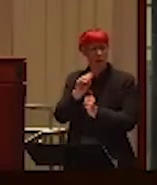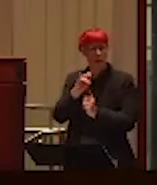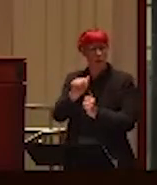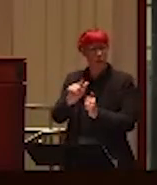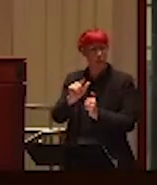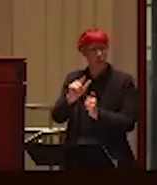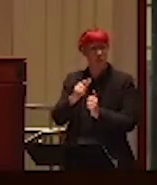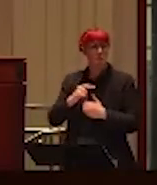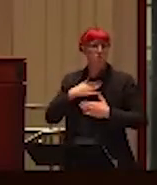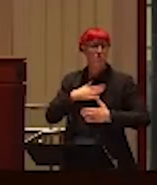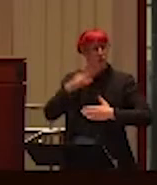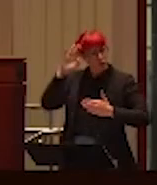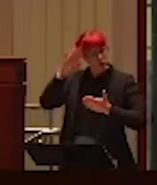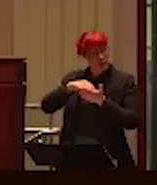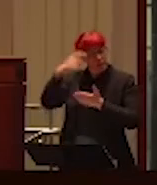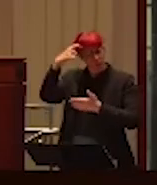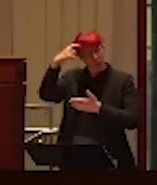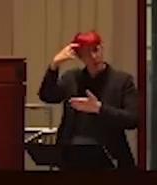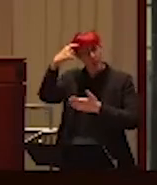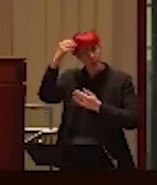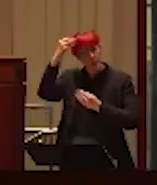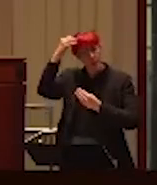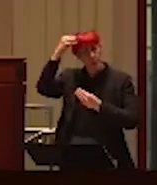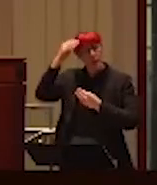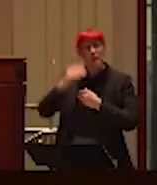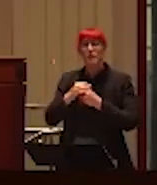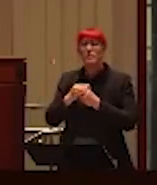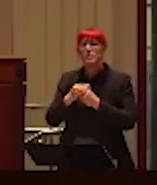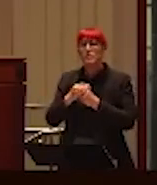center in our brain, is that we, um, something called, um,